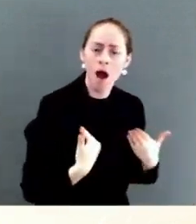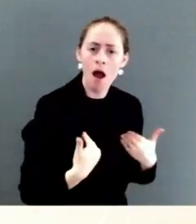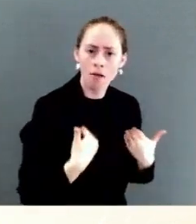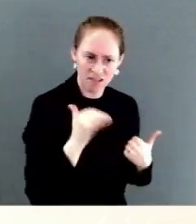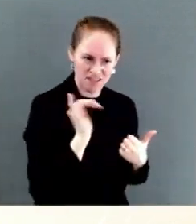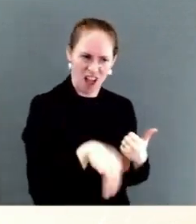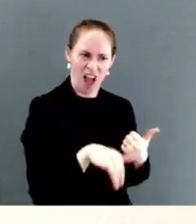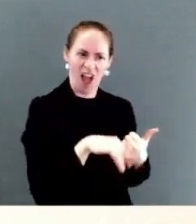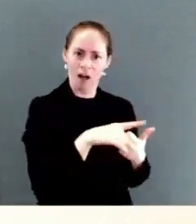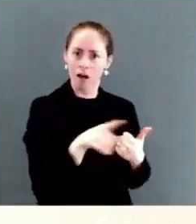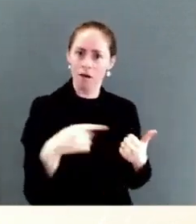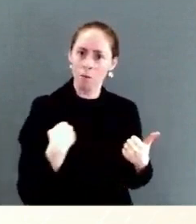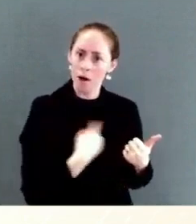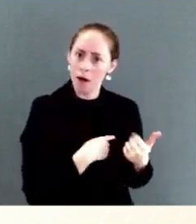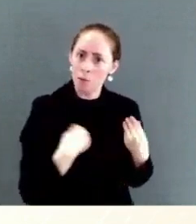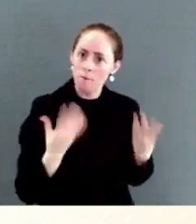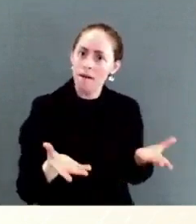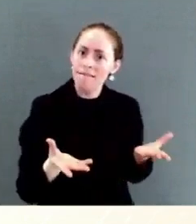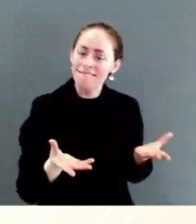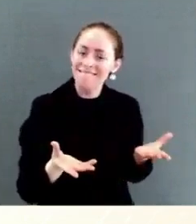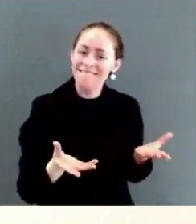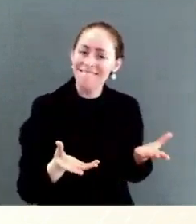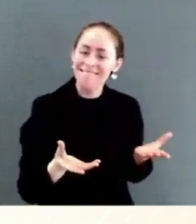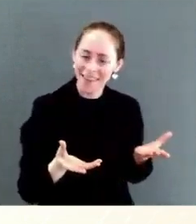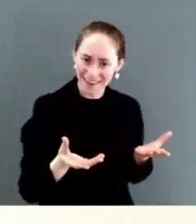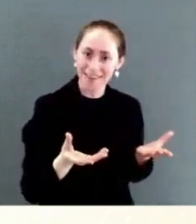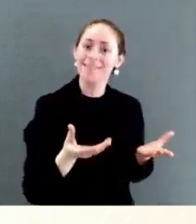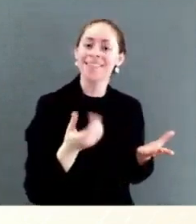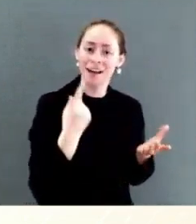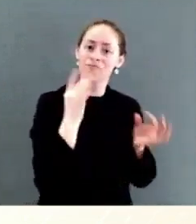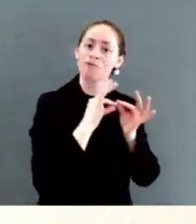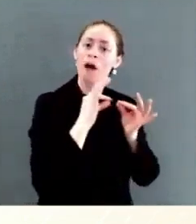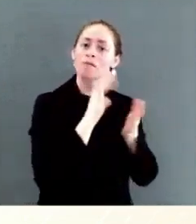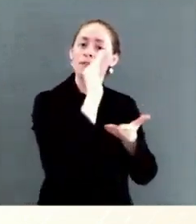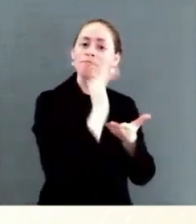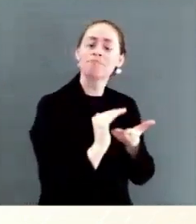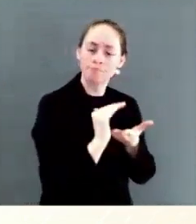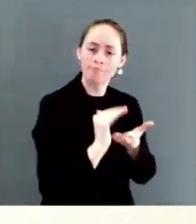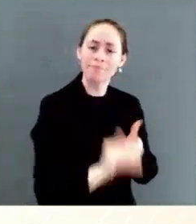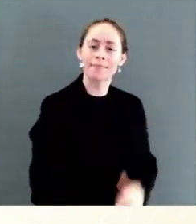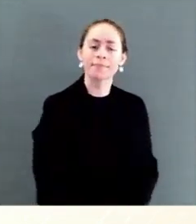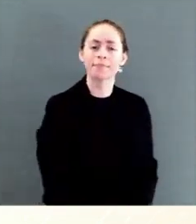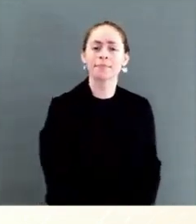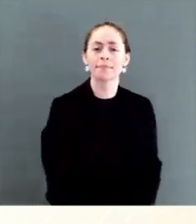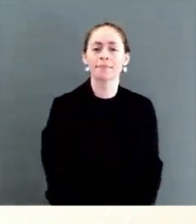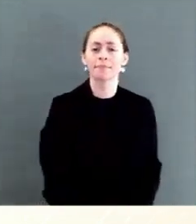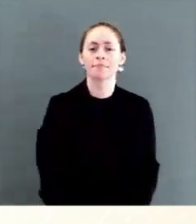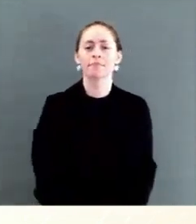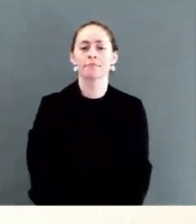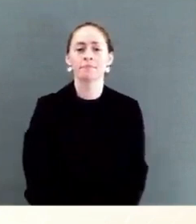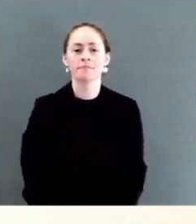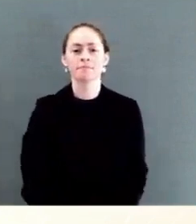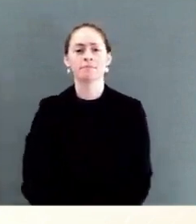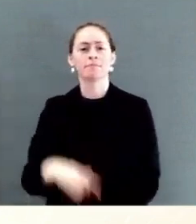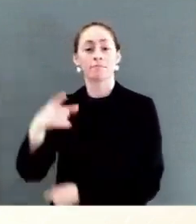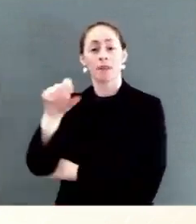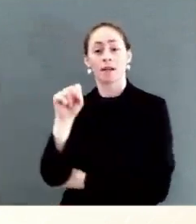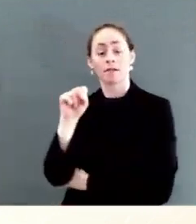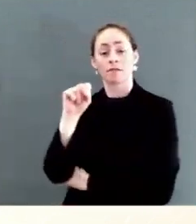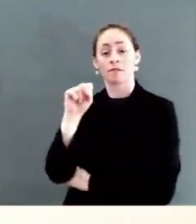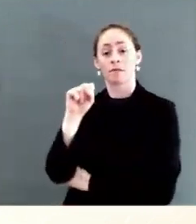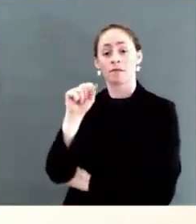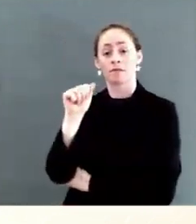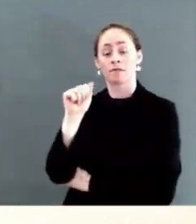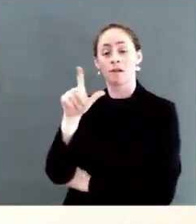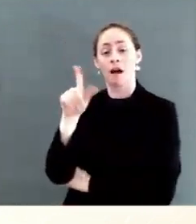some components. He didn't propose the SALT deduction. It's being discussed right now and negotiated. We'll see what the final outcome and package looks like.